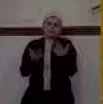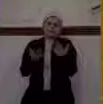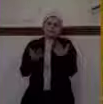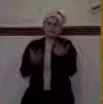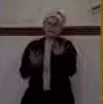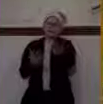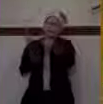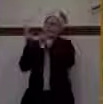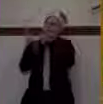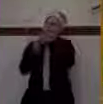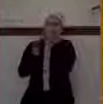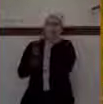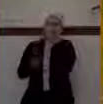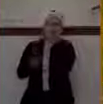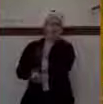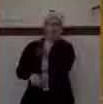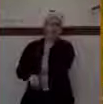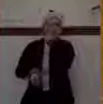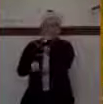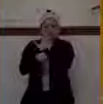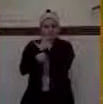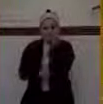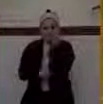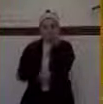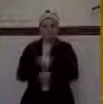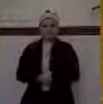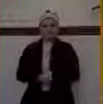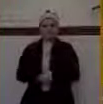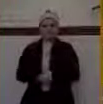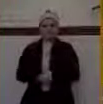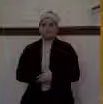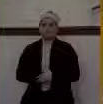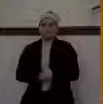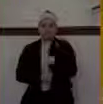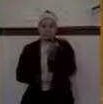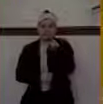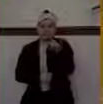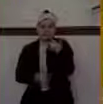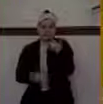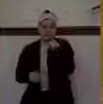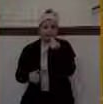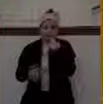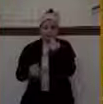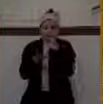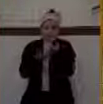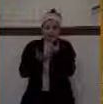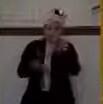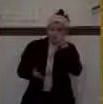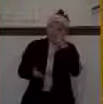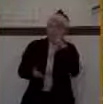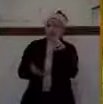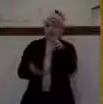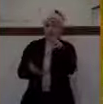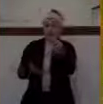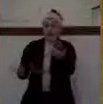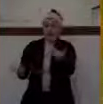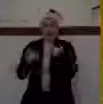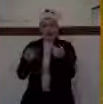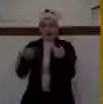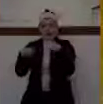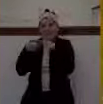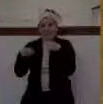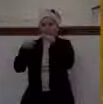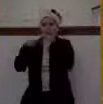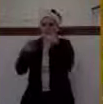to Revelation 3.17, Because thou sayest, I am rich and increased with goods and have need of nothing, and knowest not that thou art wretched